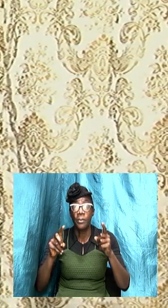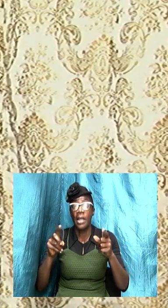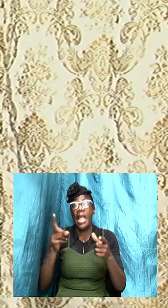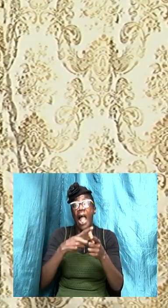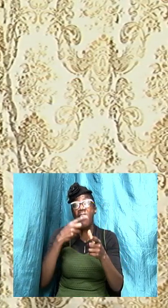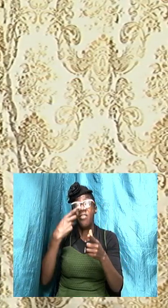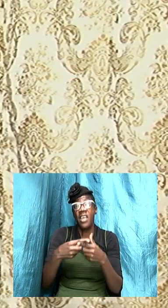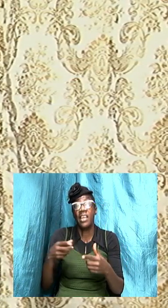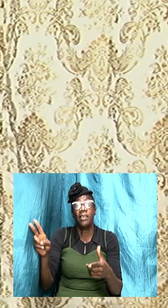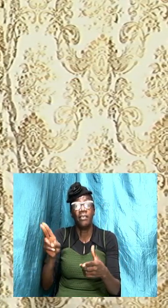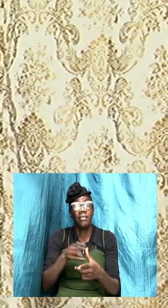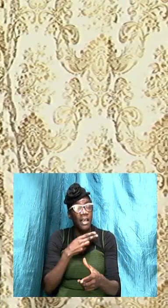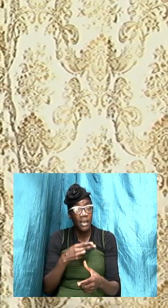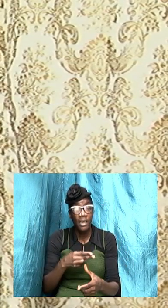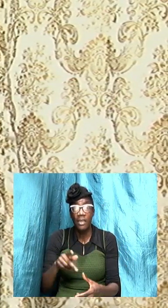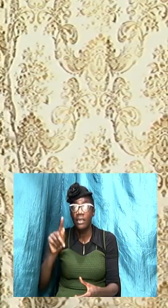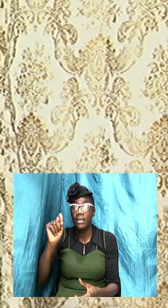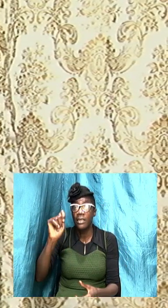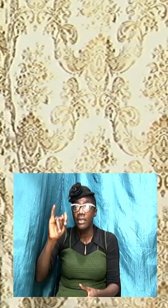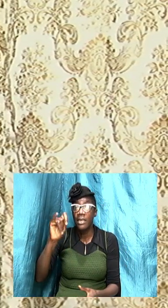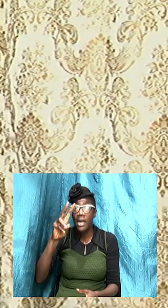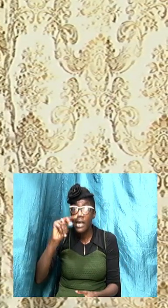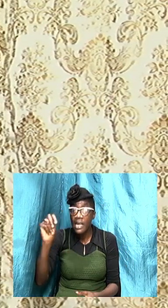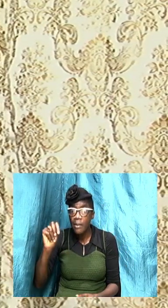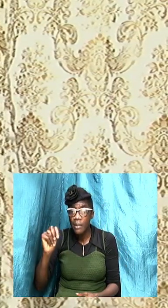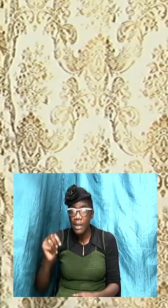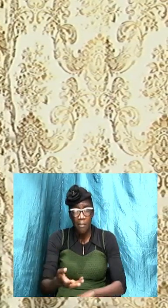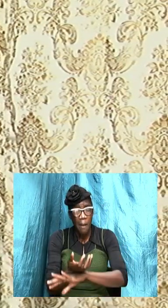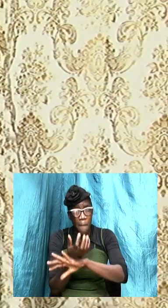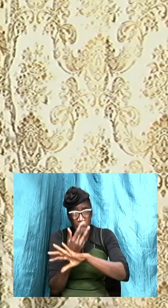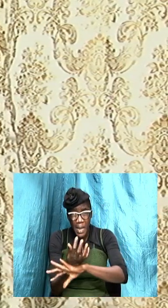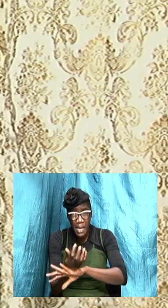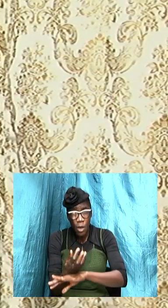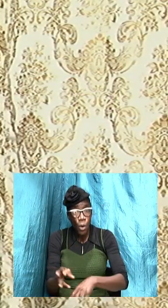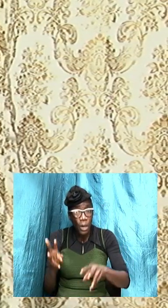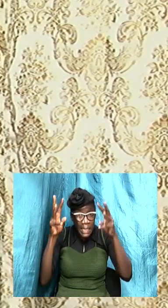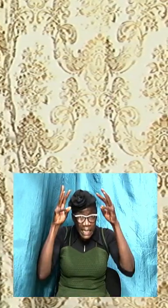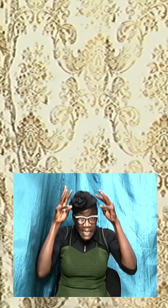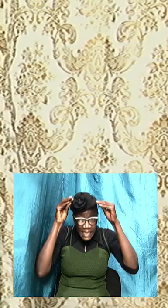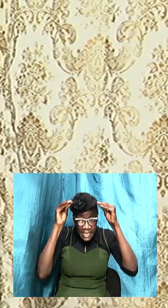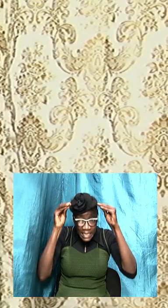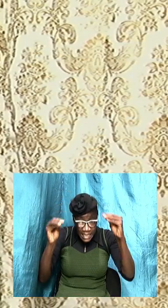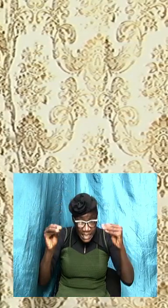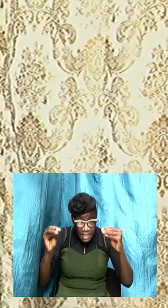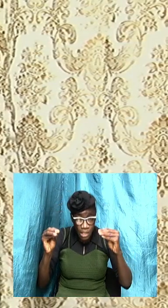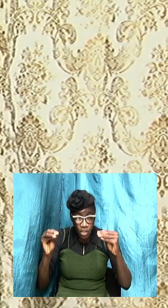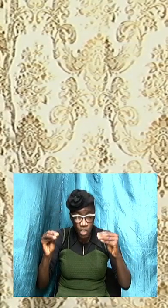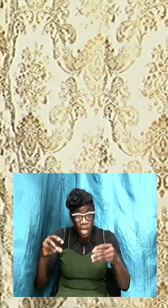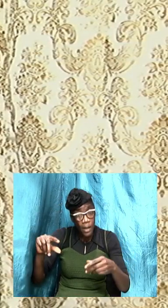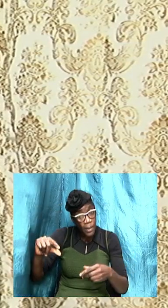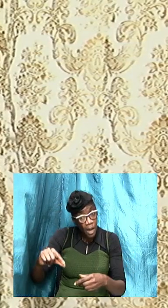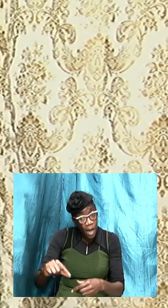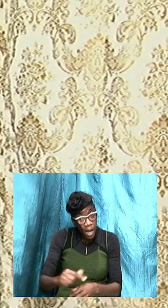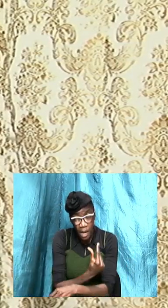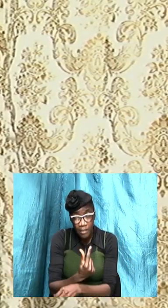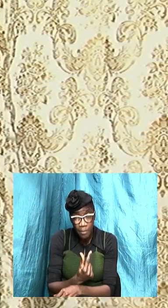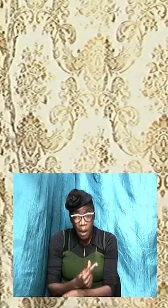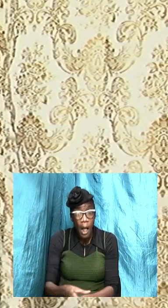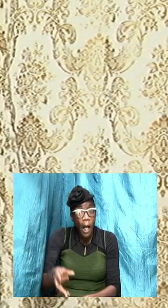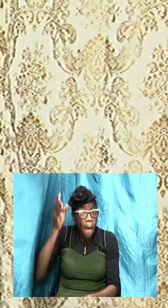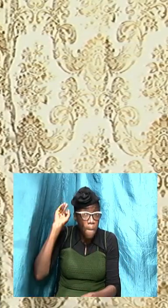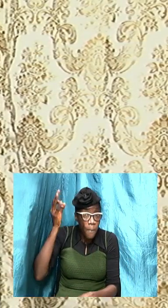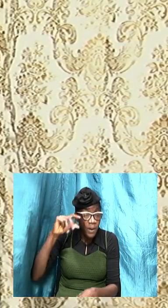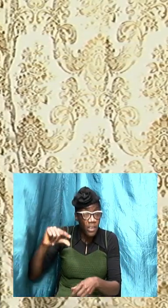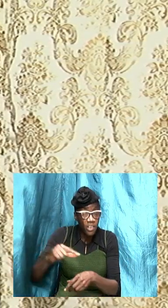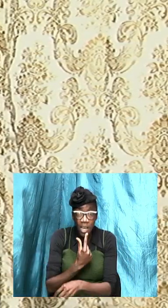charged him and said look here I charge you to teach the gospel I charge you to preach it in season